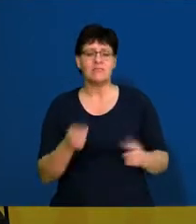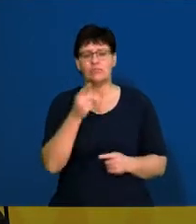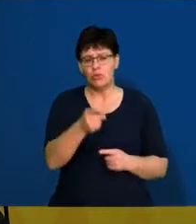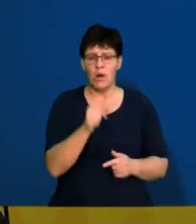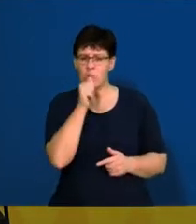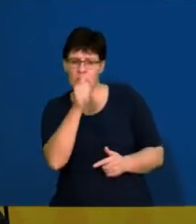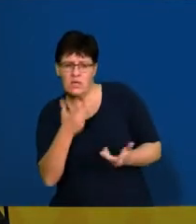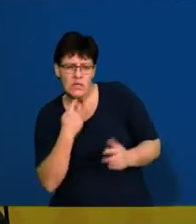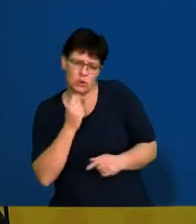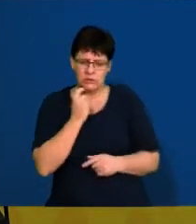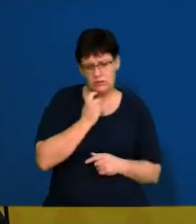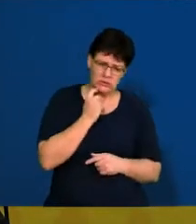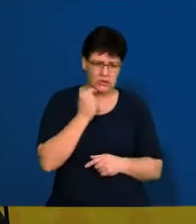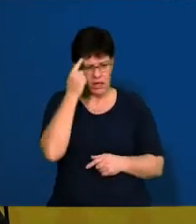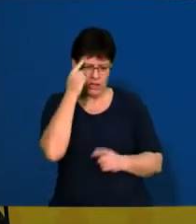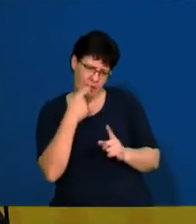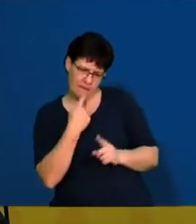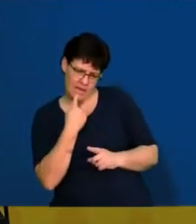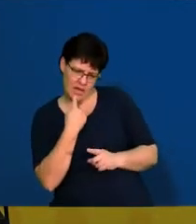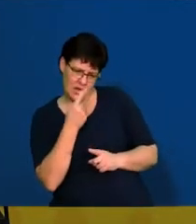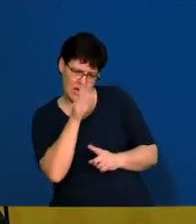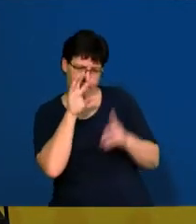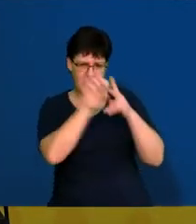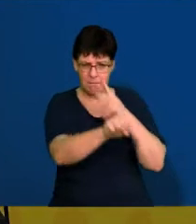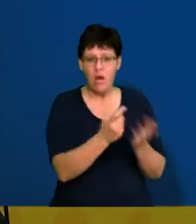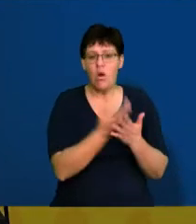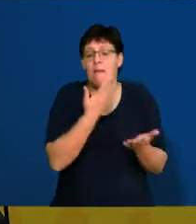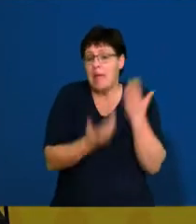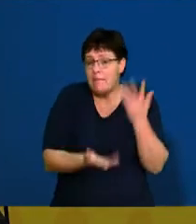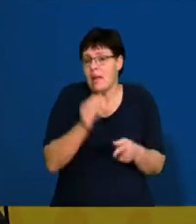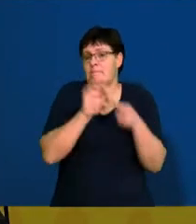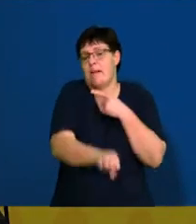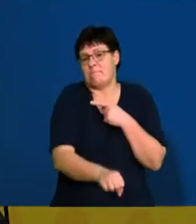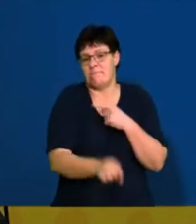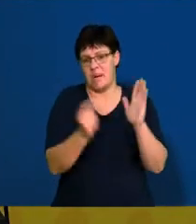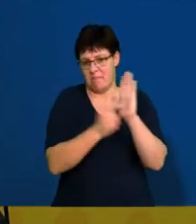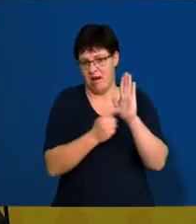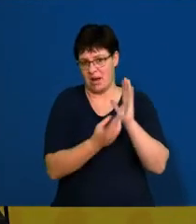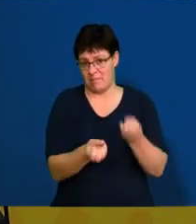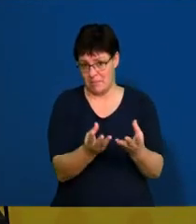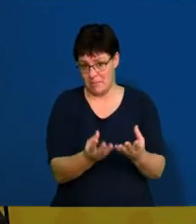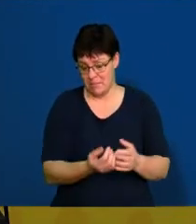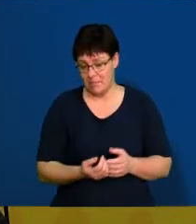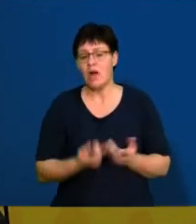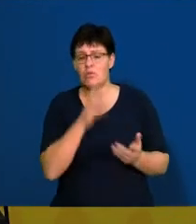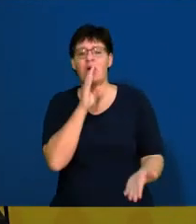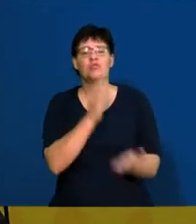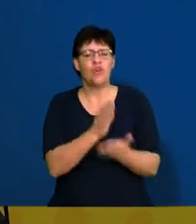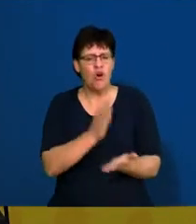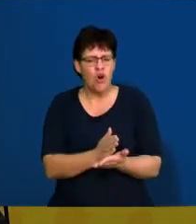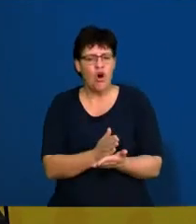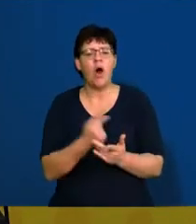take a chance, you could potentially get a mark right there. So, it's all about making sure that we